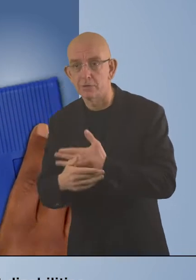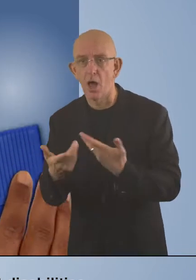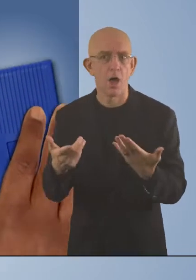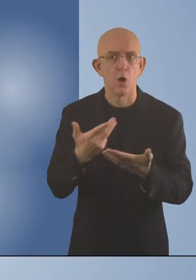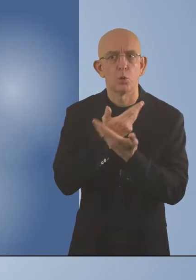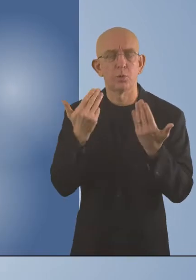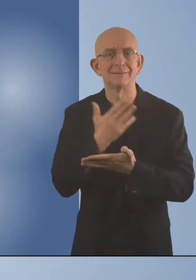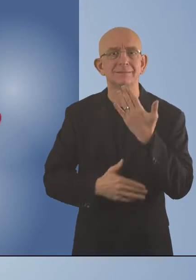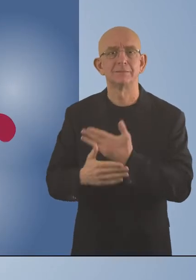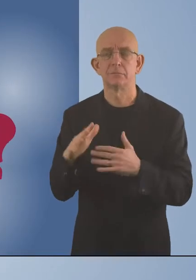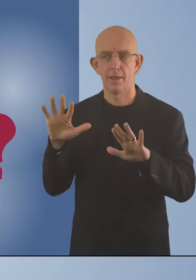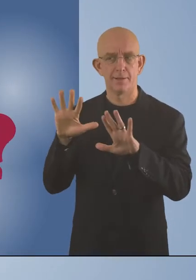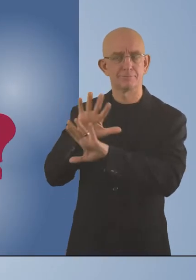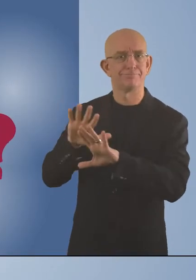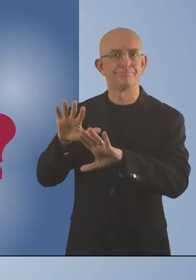straightforward.